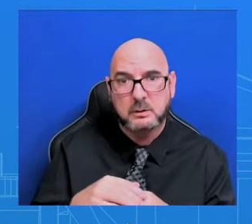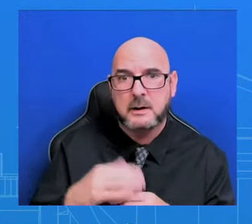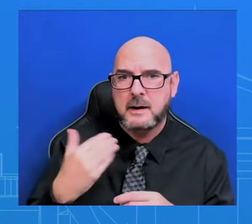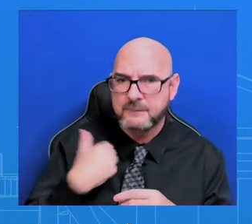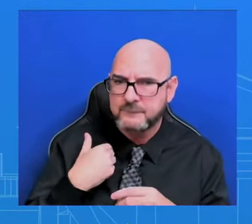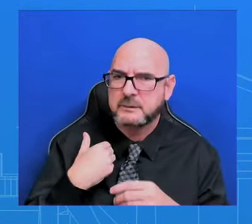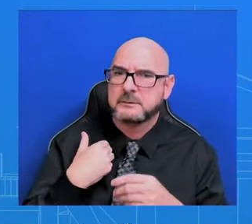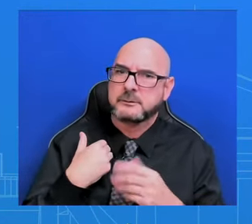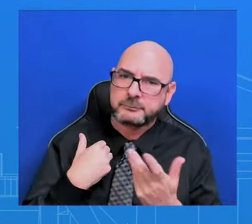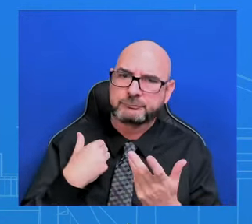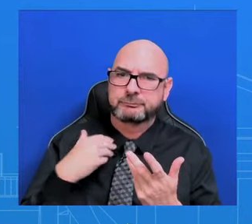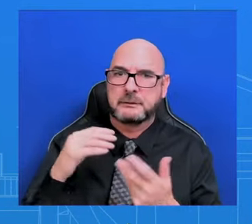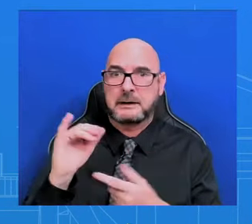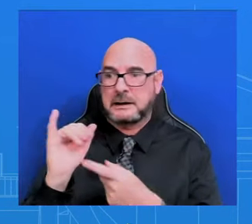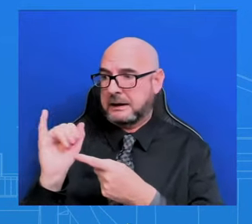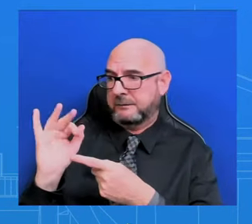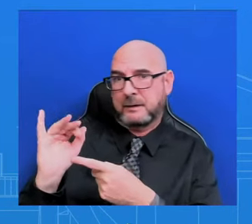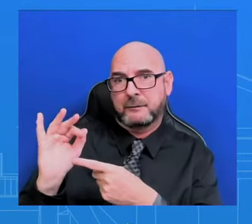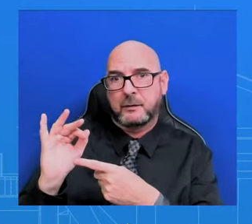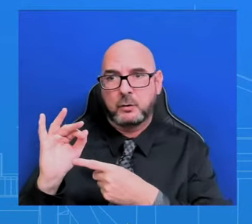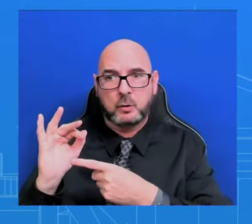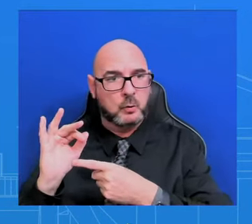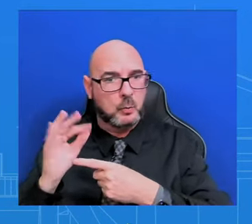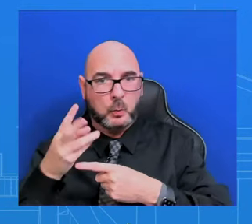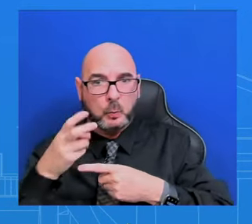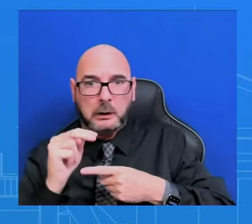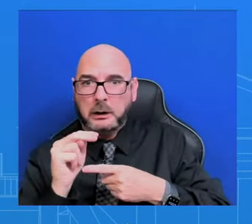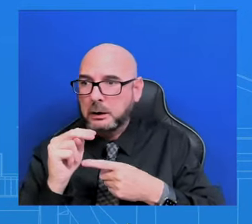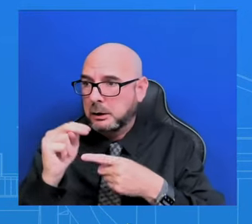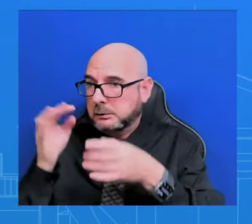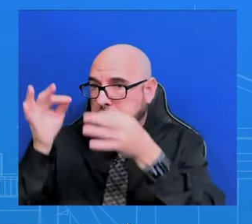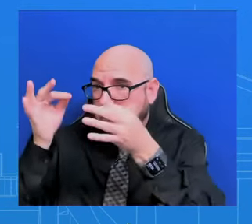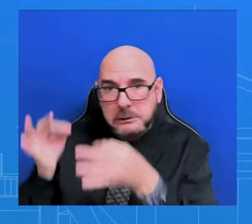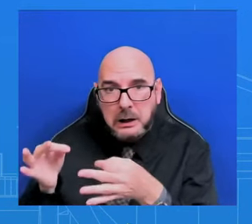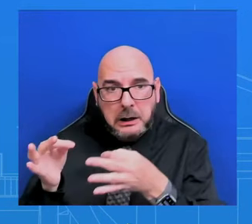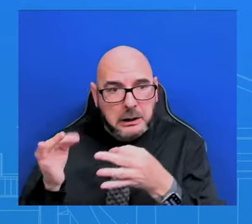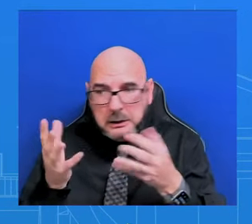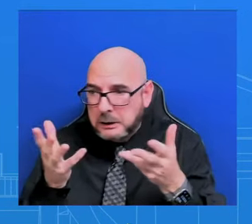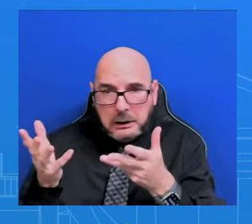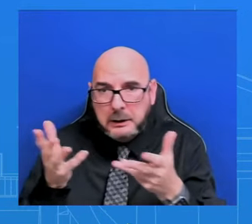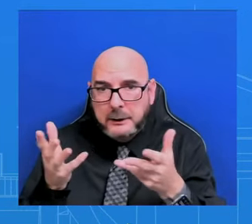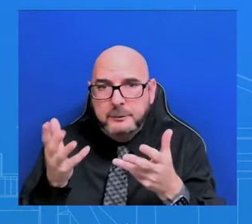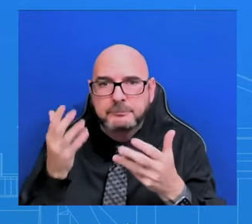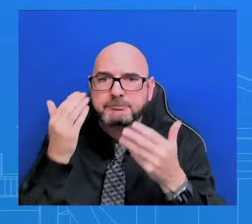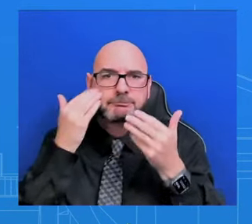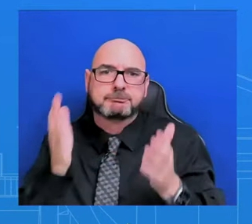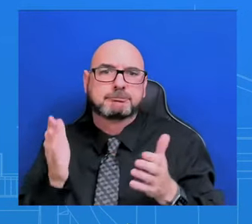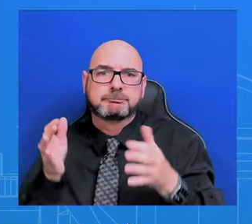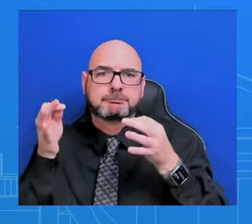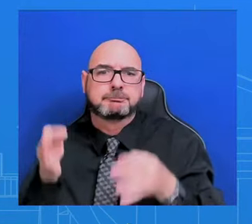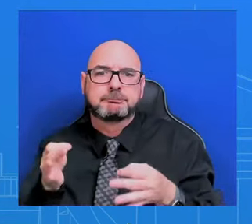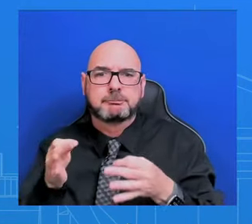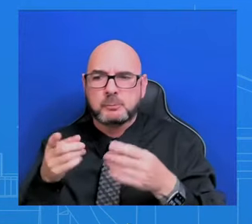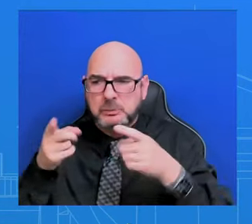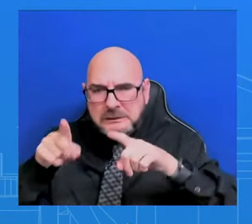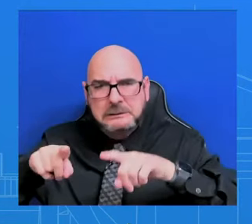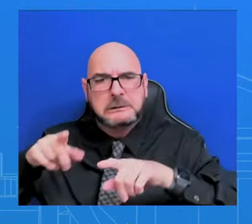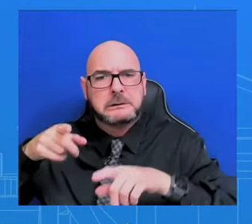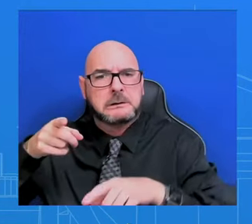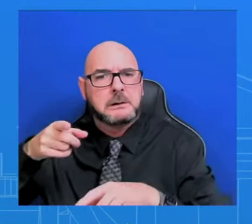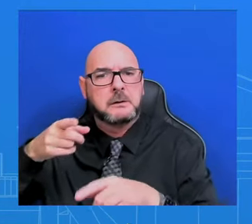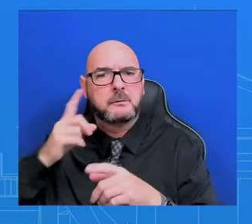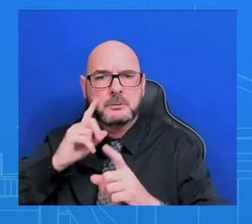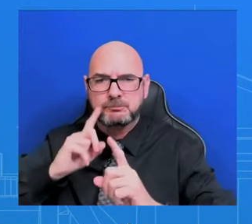we'll be able to get there. But the conversations are very sober and serious about trying to get another hostage deal in place. Can you clarify, sorry, just that where the